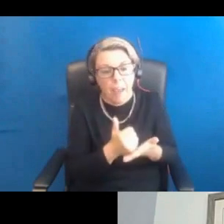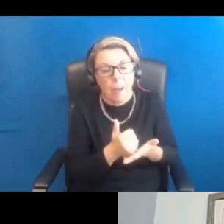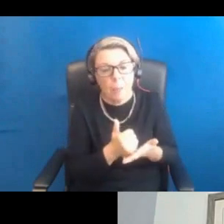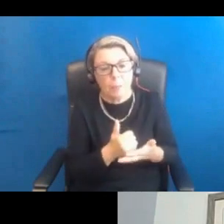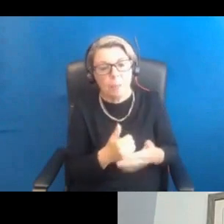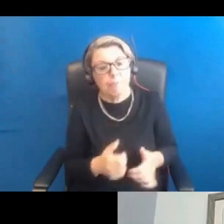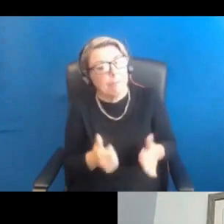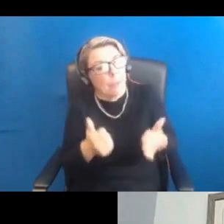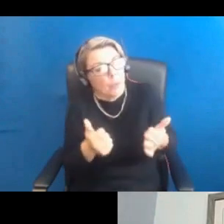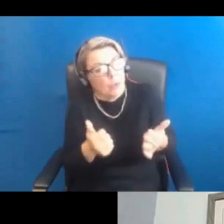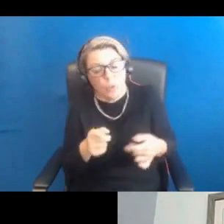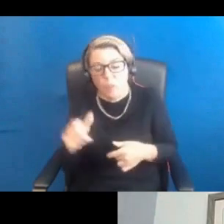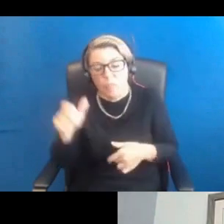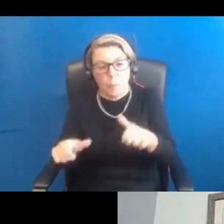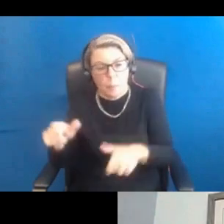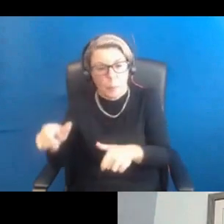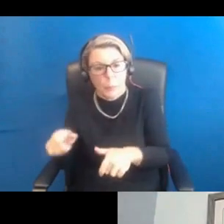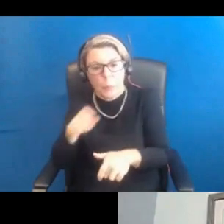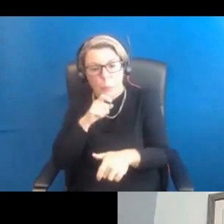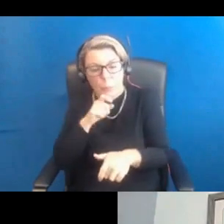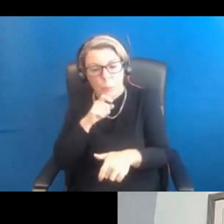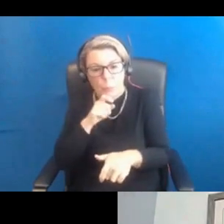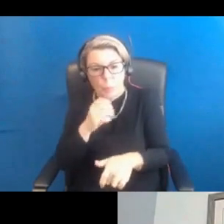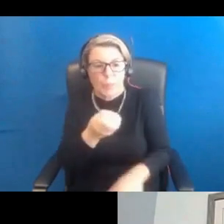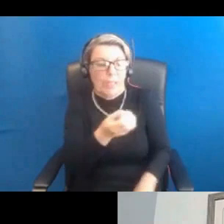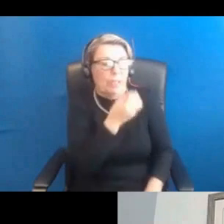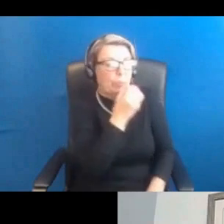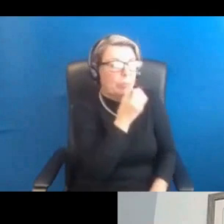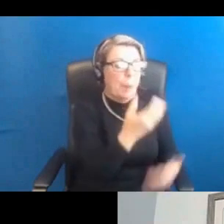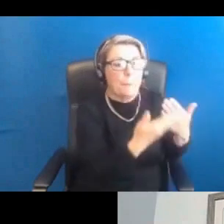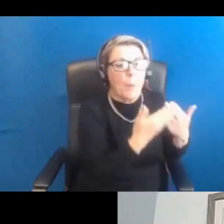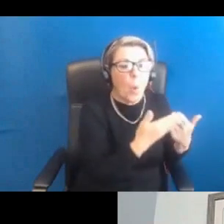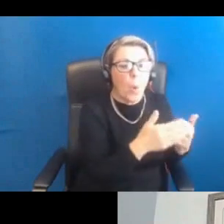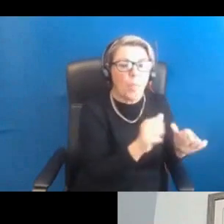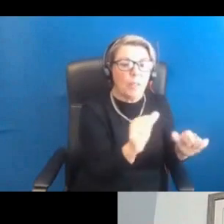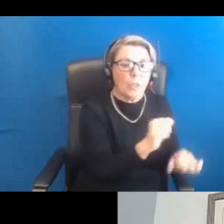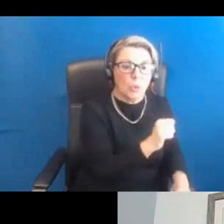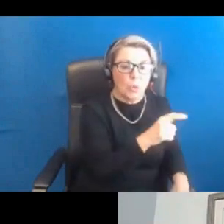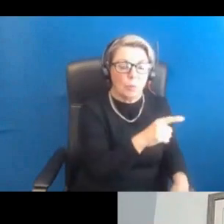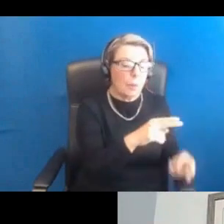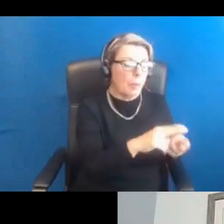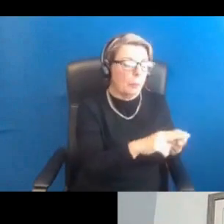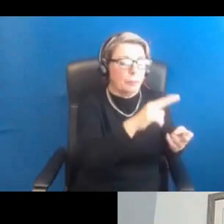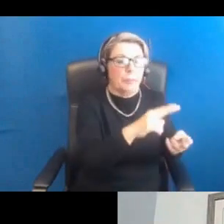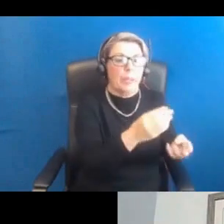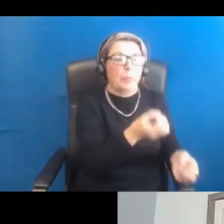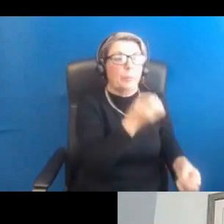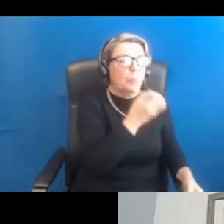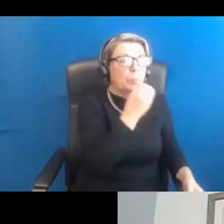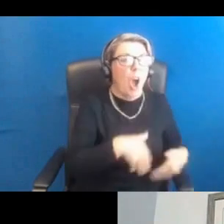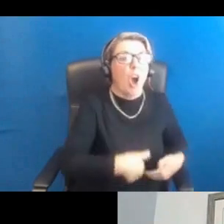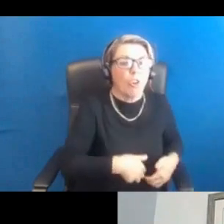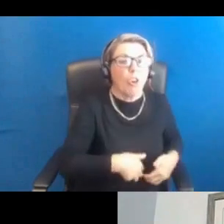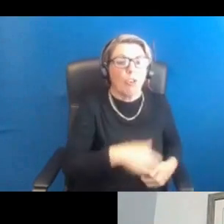as it is, and those who eat, you know, more than they perhaps should do because of an increased appetite without PCOS,